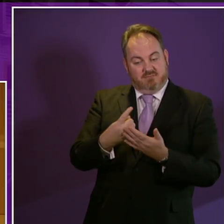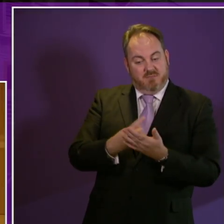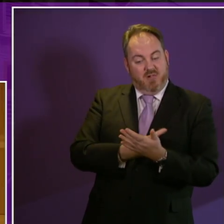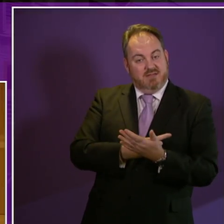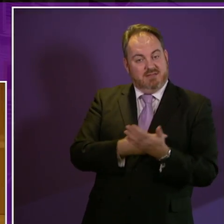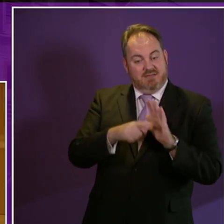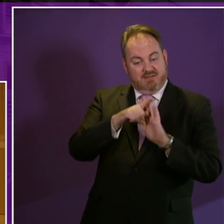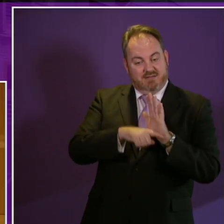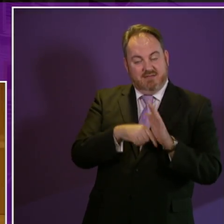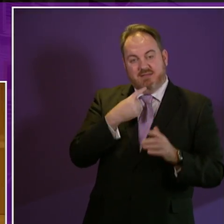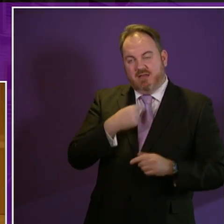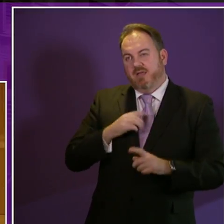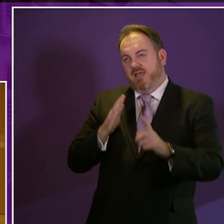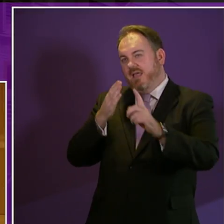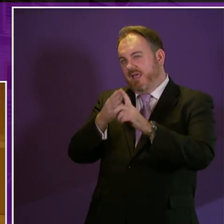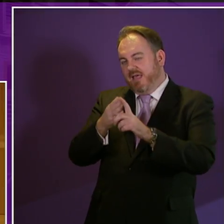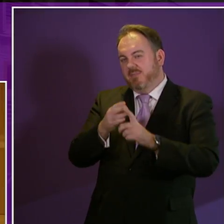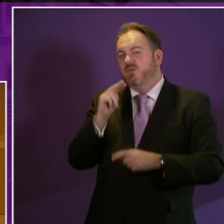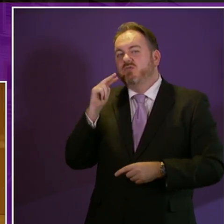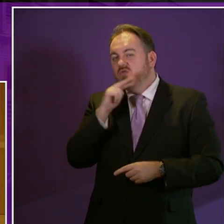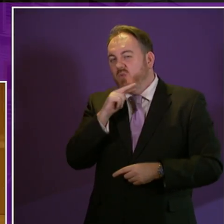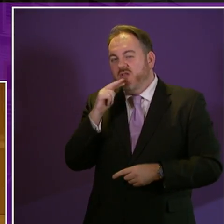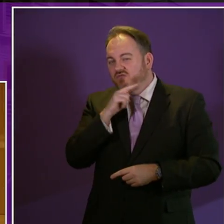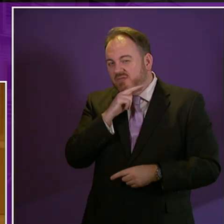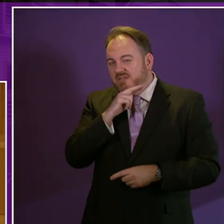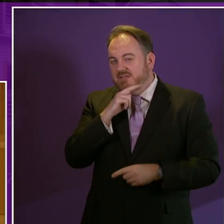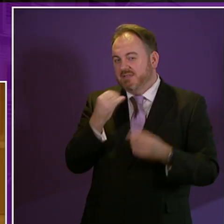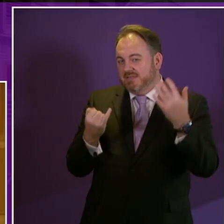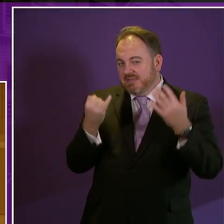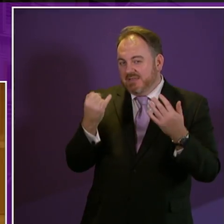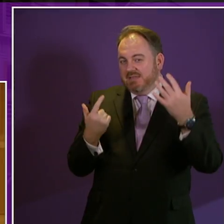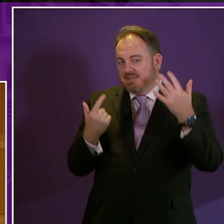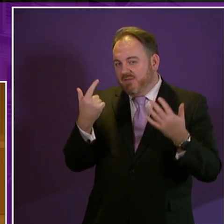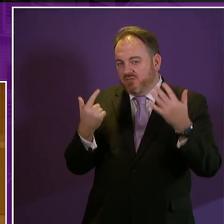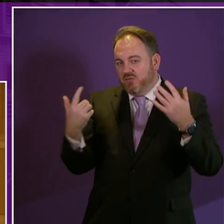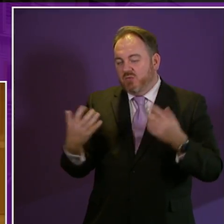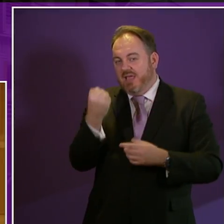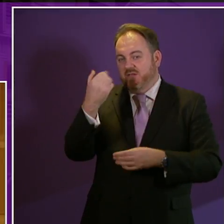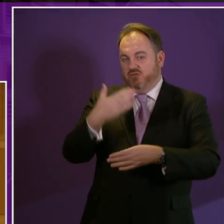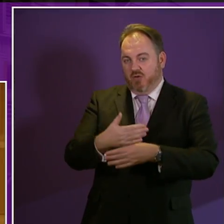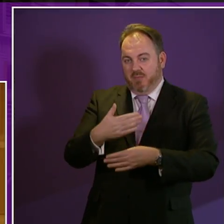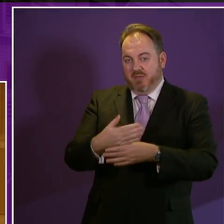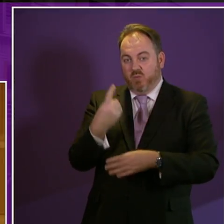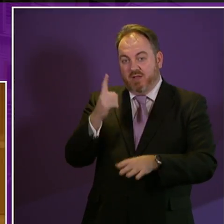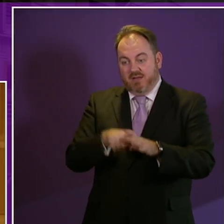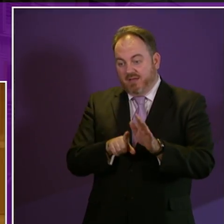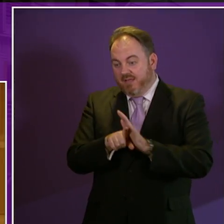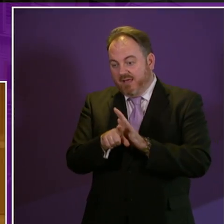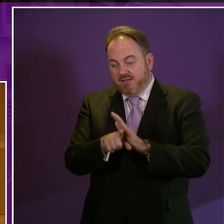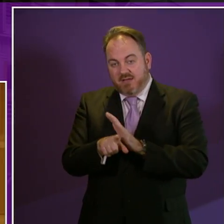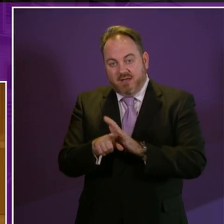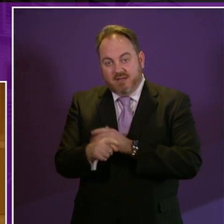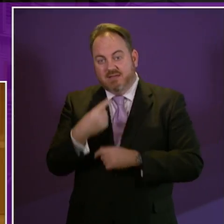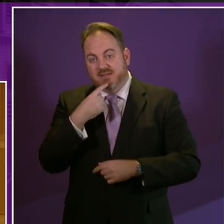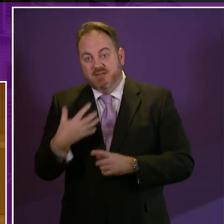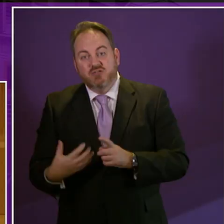it wanted 200 16 to 17 year olds who had a disability in the workplace a year later a year later it reported on that